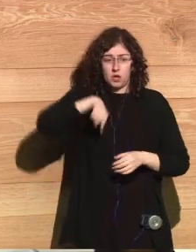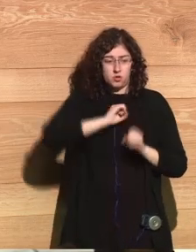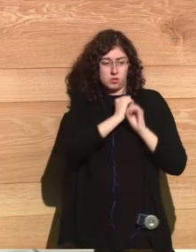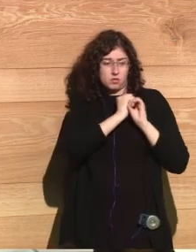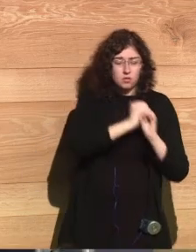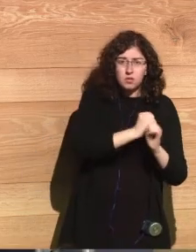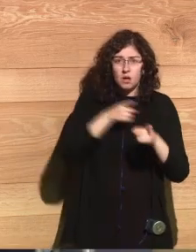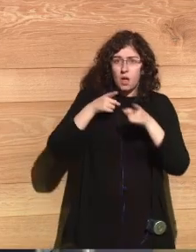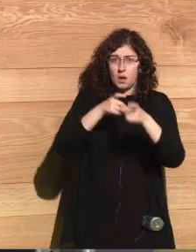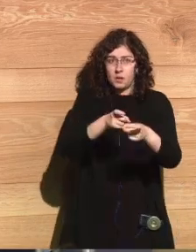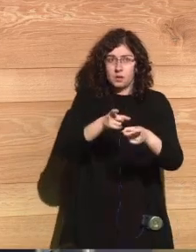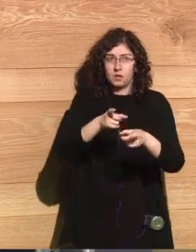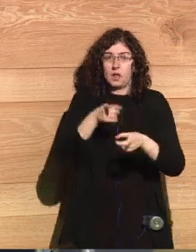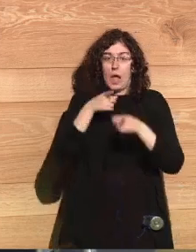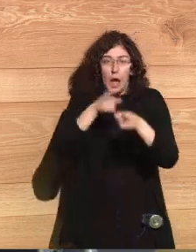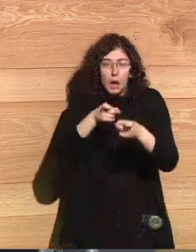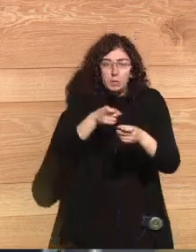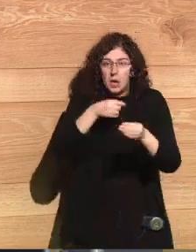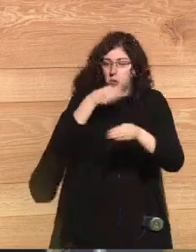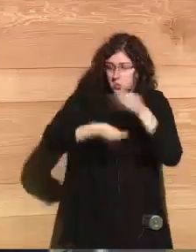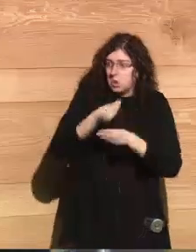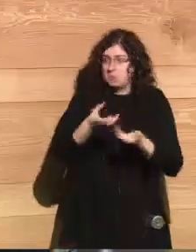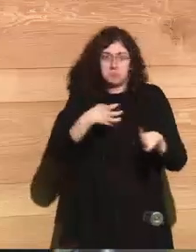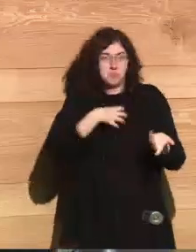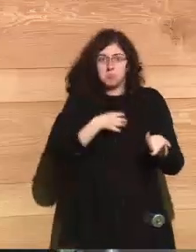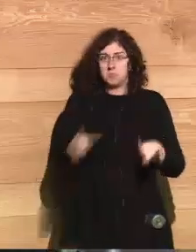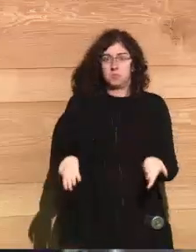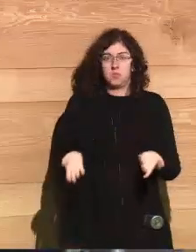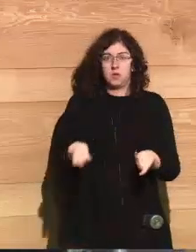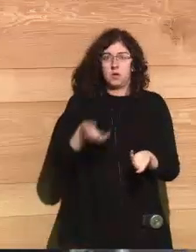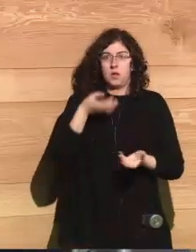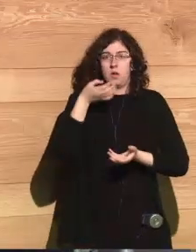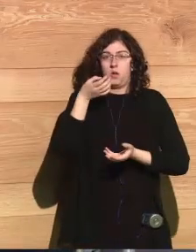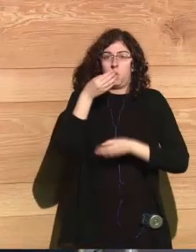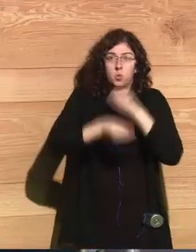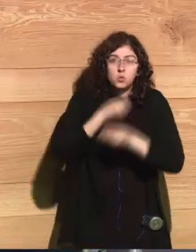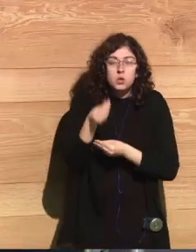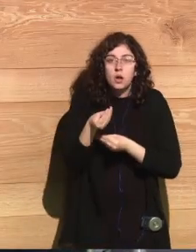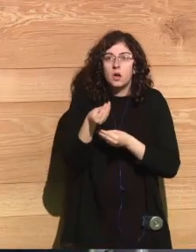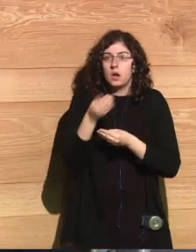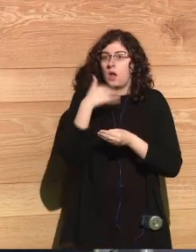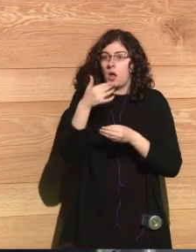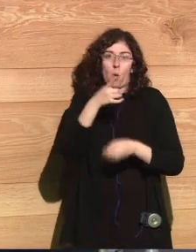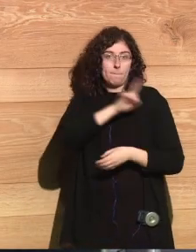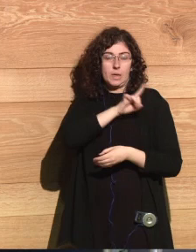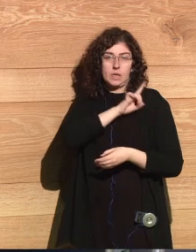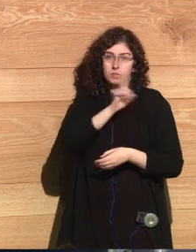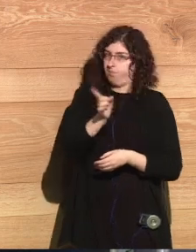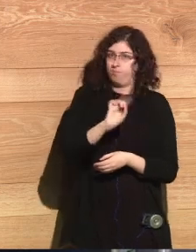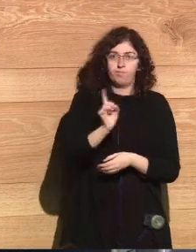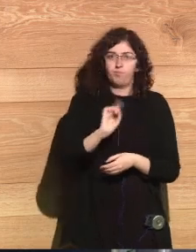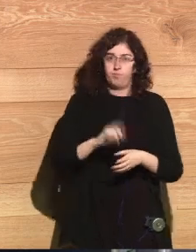Why we are depending on those nuclear weapons? Because they're not practical. They cannot be used. They're not made to be used